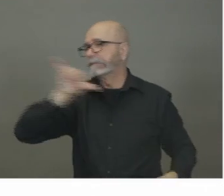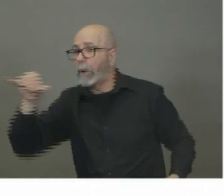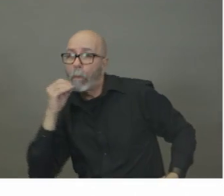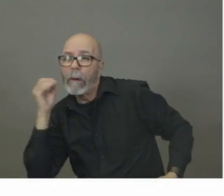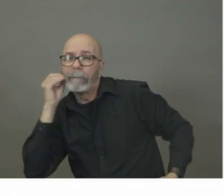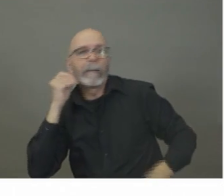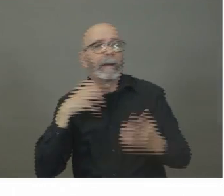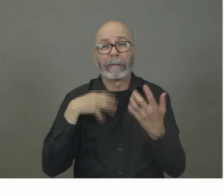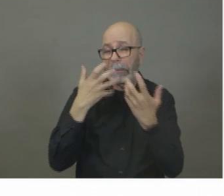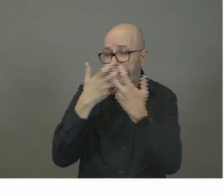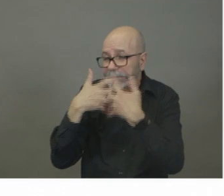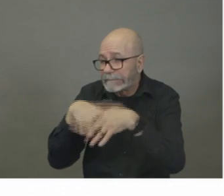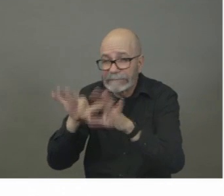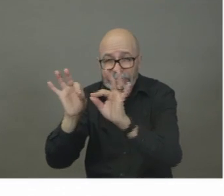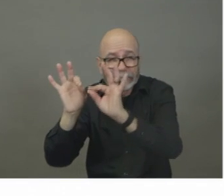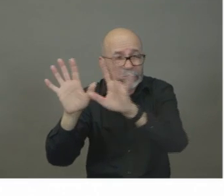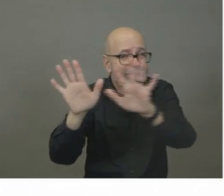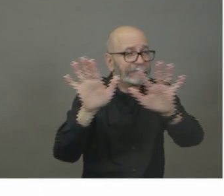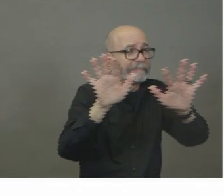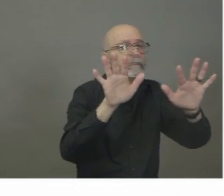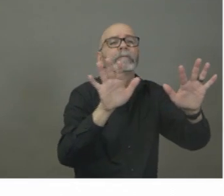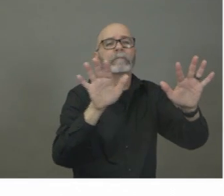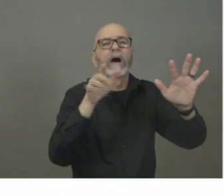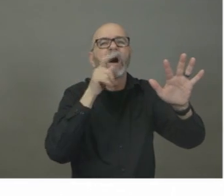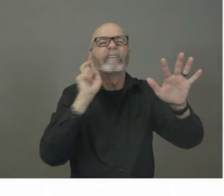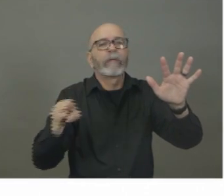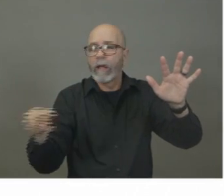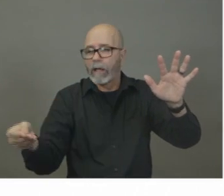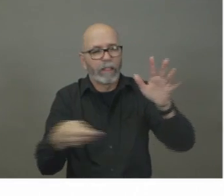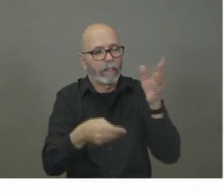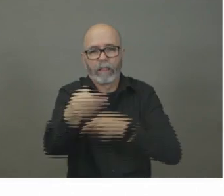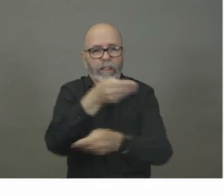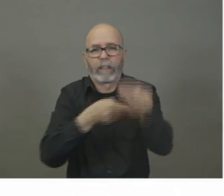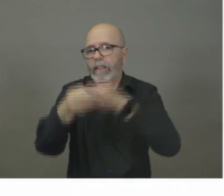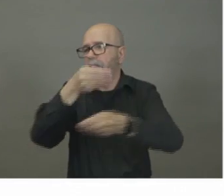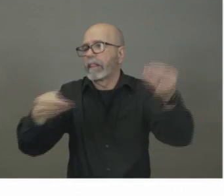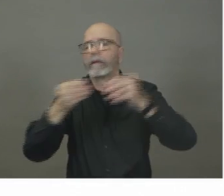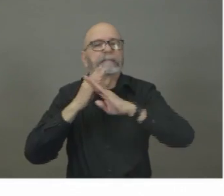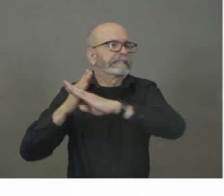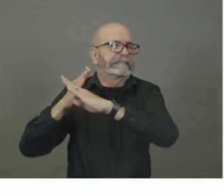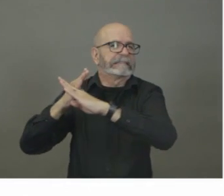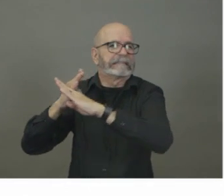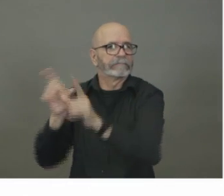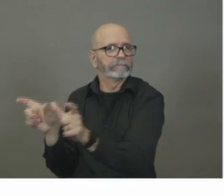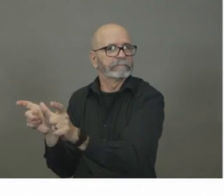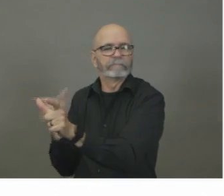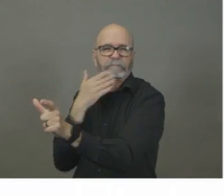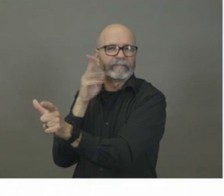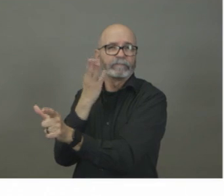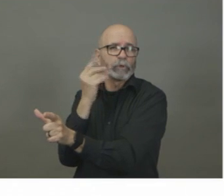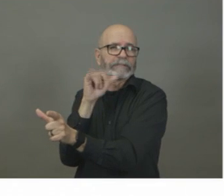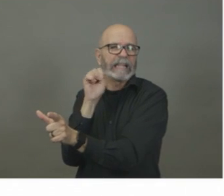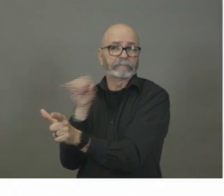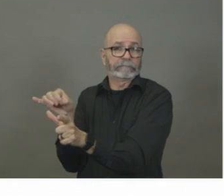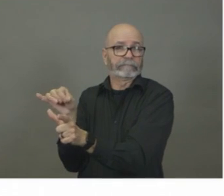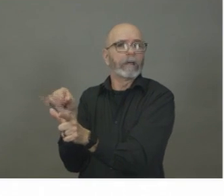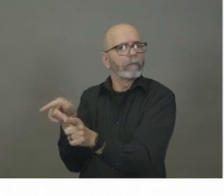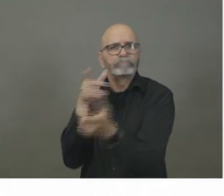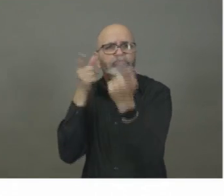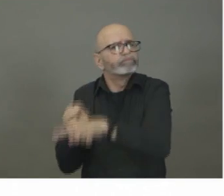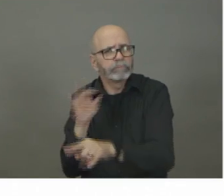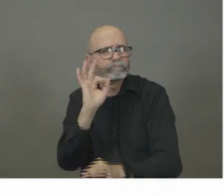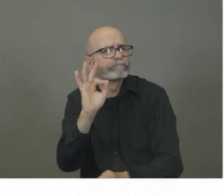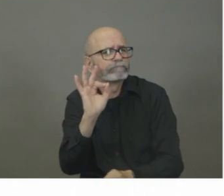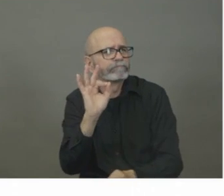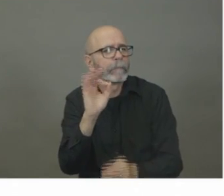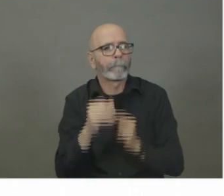is to ensure that they self-isolate when they come home so they can protect their neighbour and their community. And I want us to be